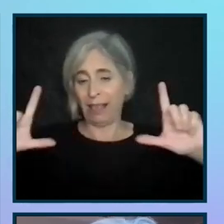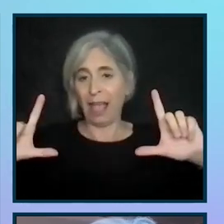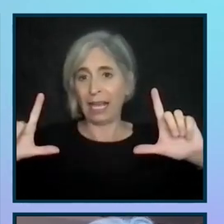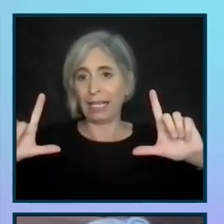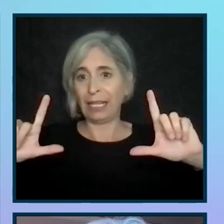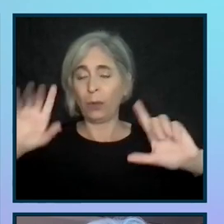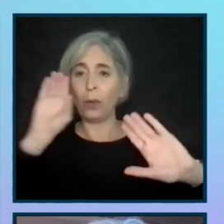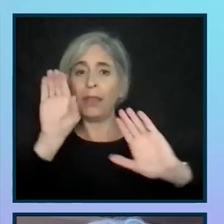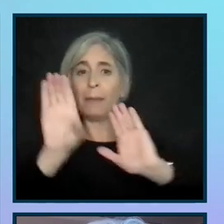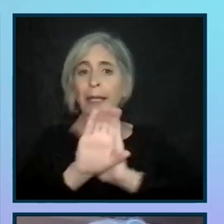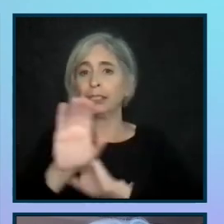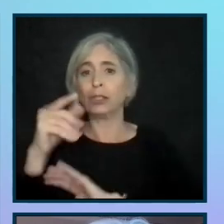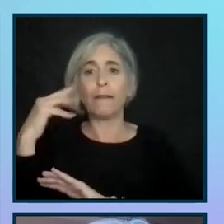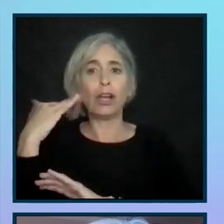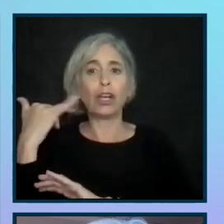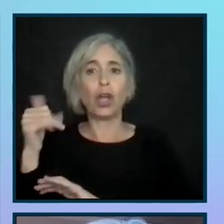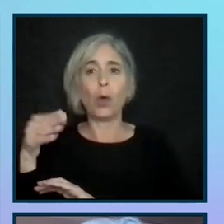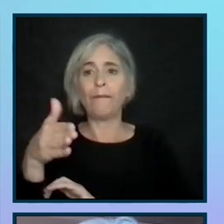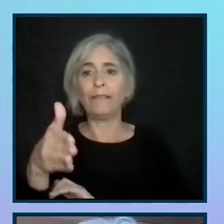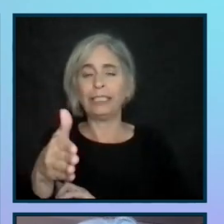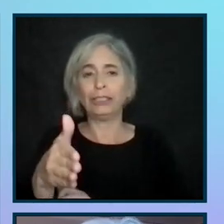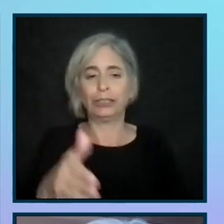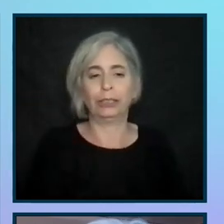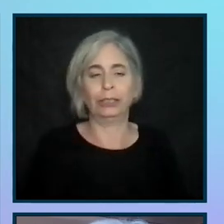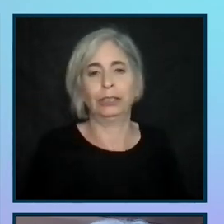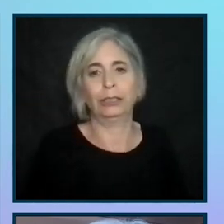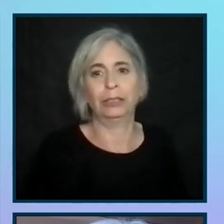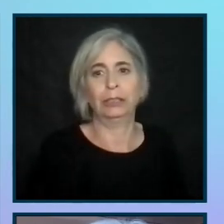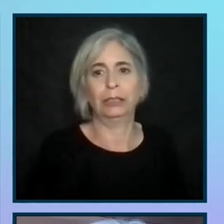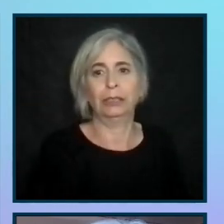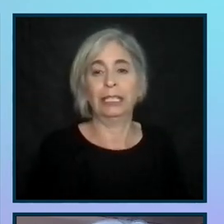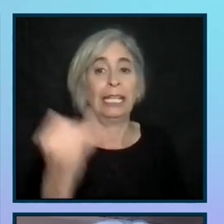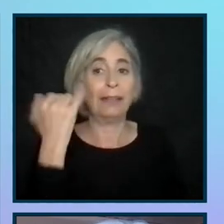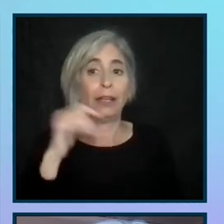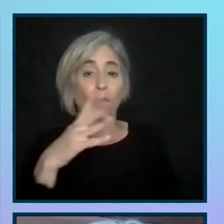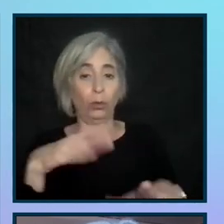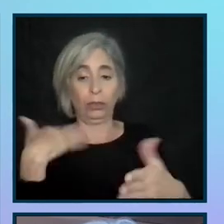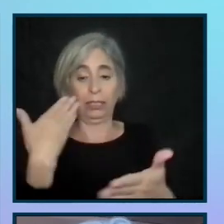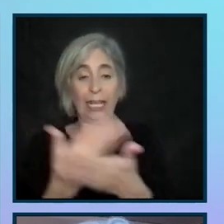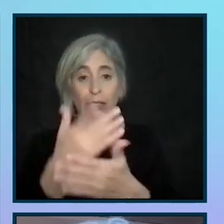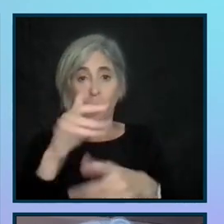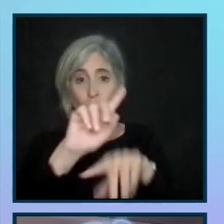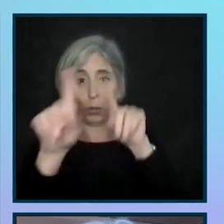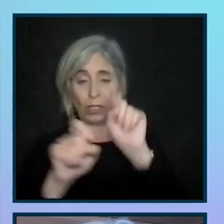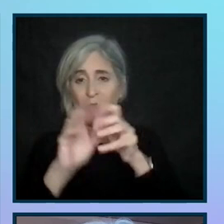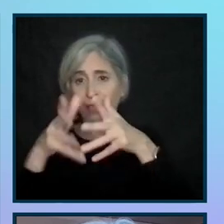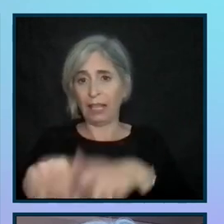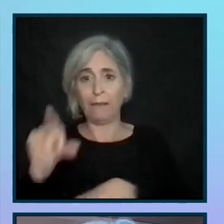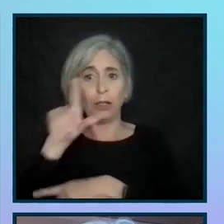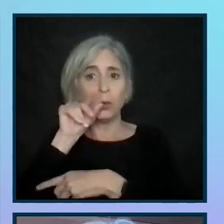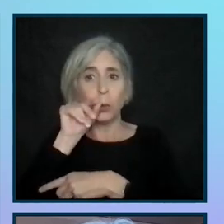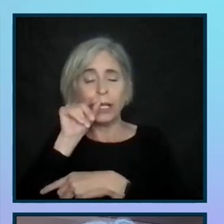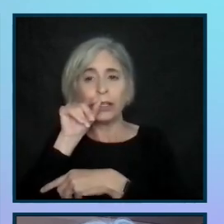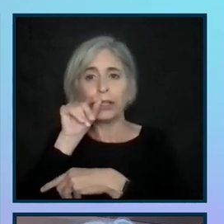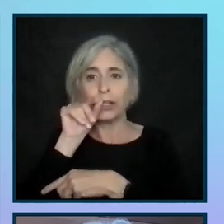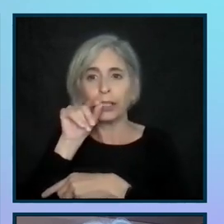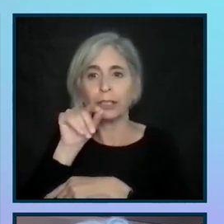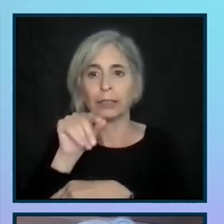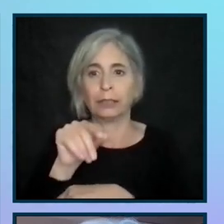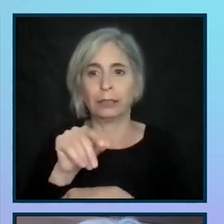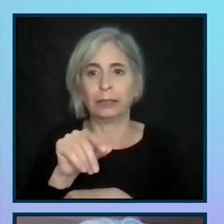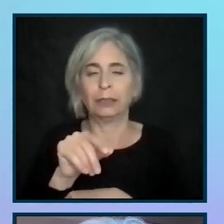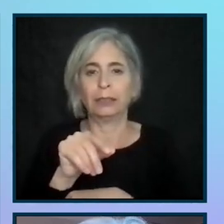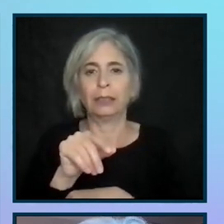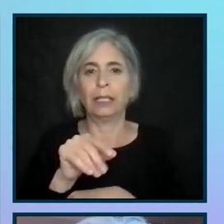image of the goldfish with the shark fin. If we don't get to your question, please either leave it on Twitter at LF Legal, or